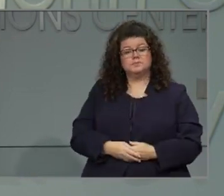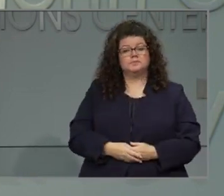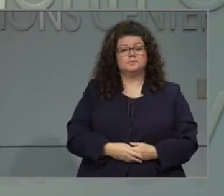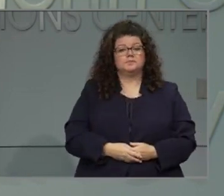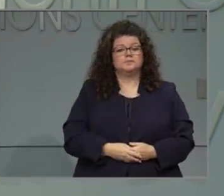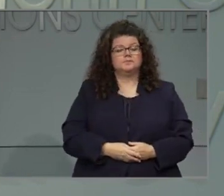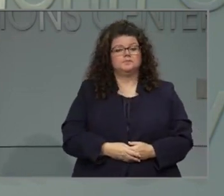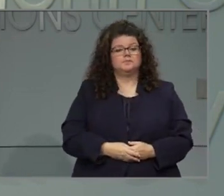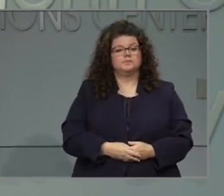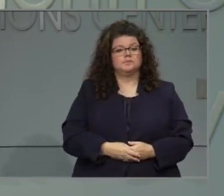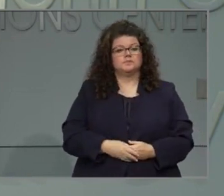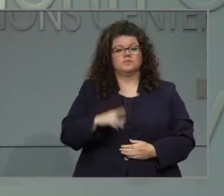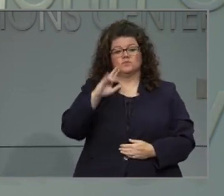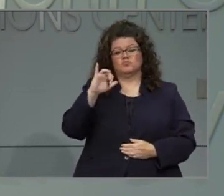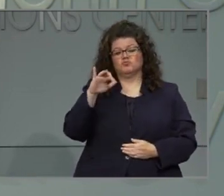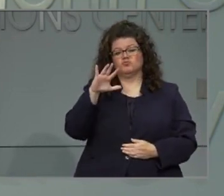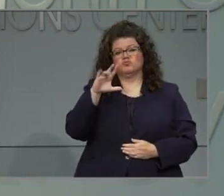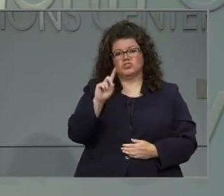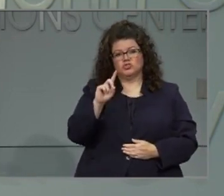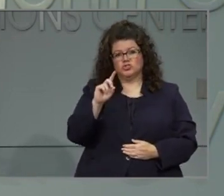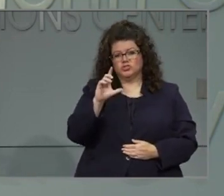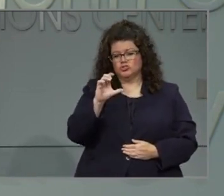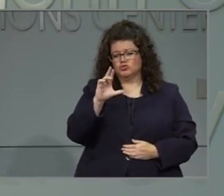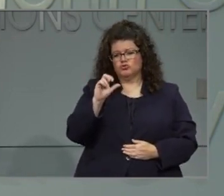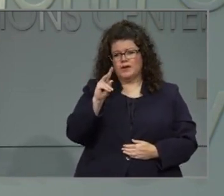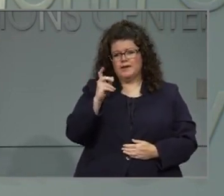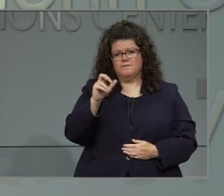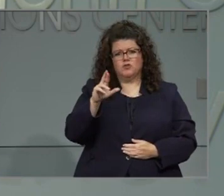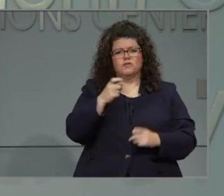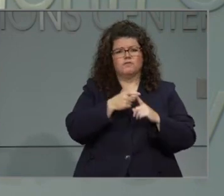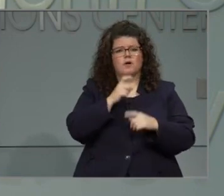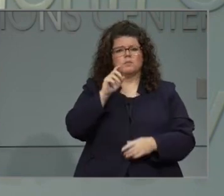Our next question is from Richard Craver with the Winston-Salem Journal.